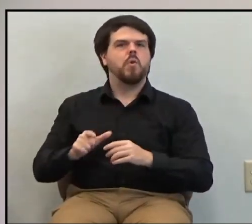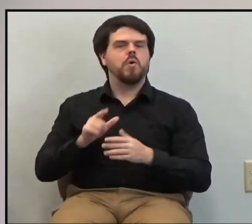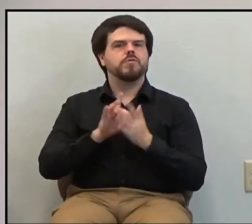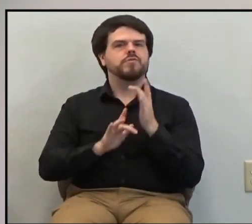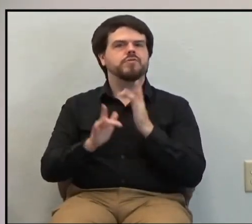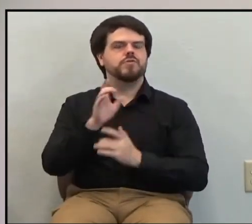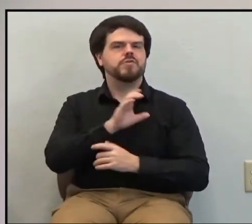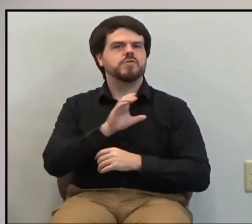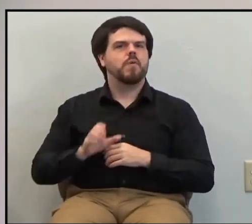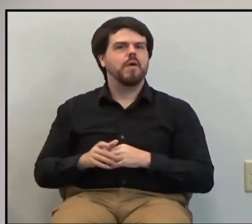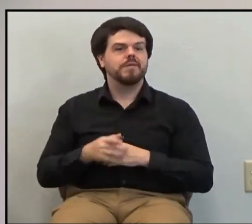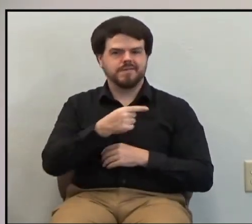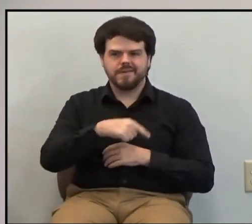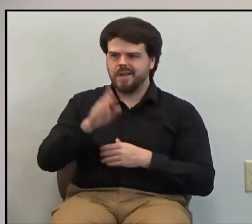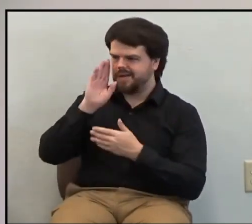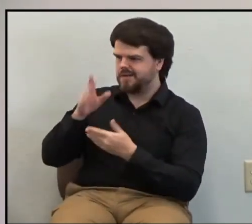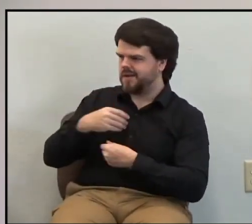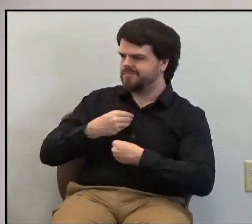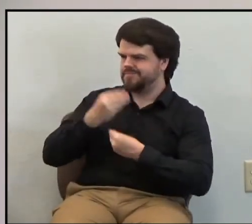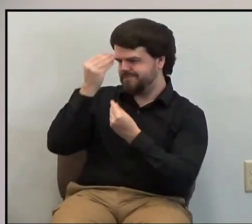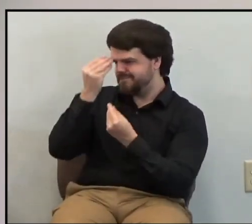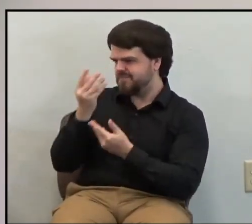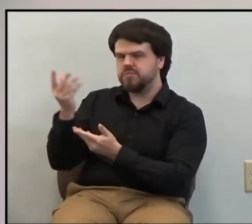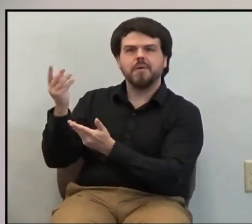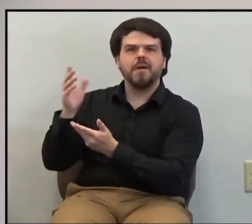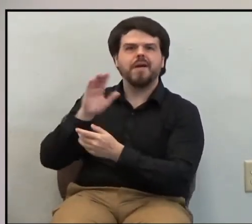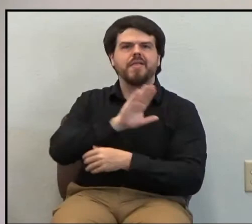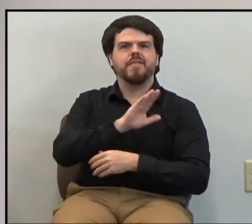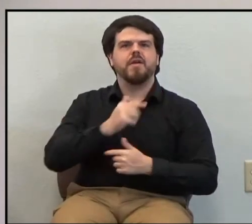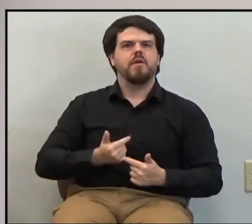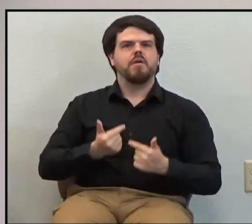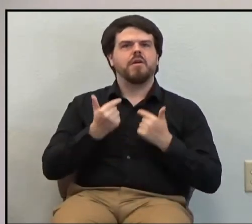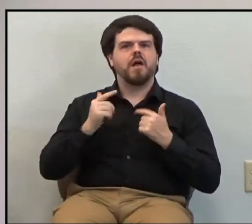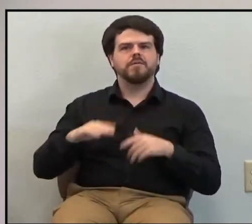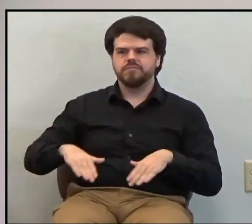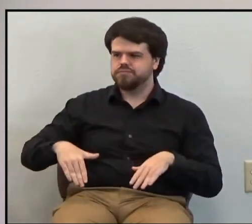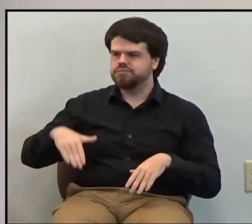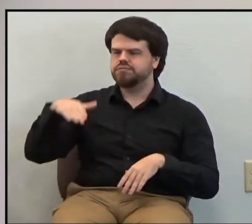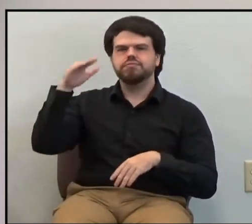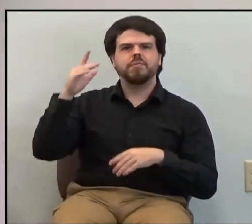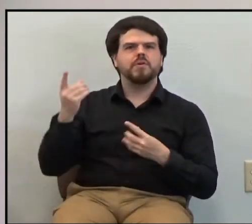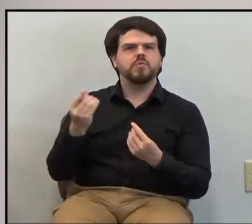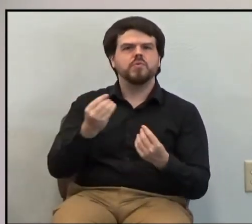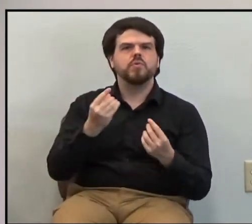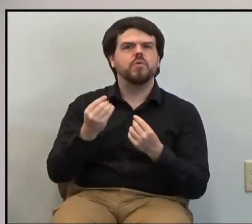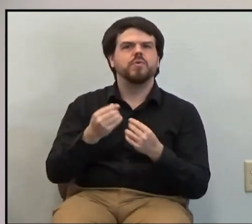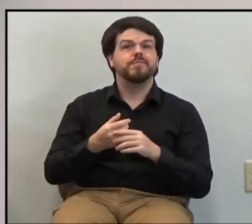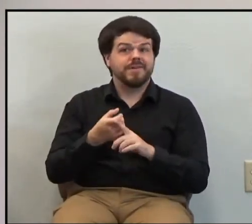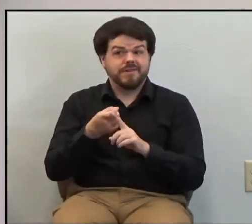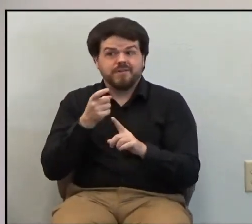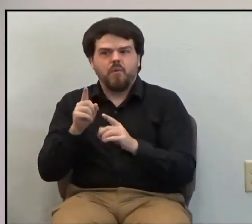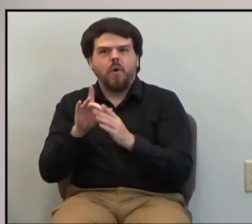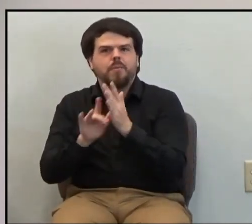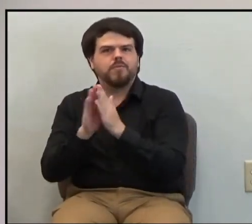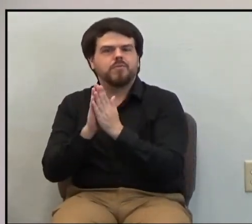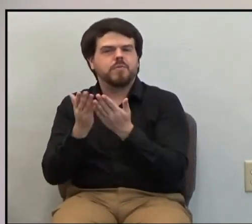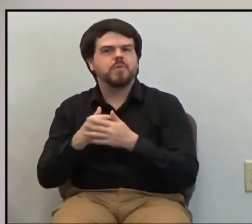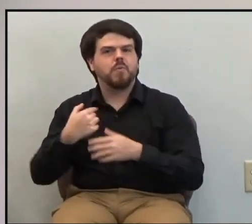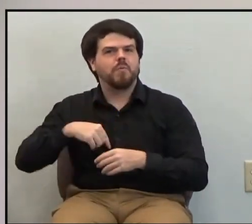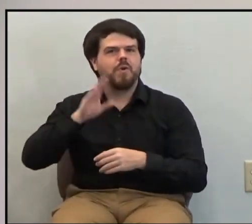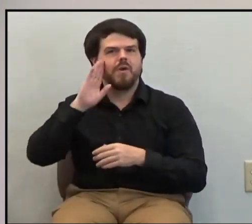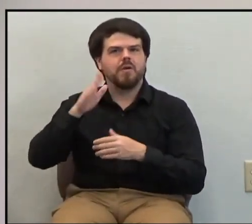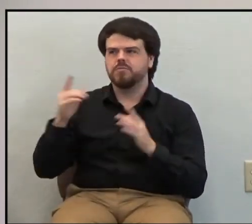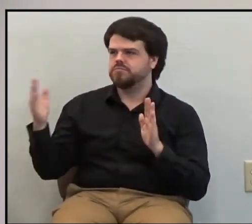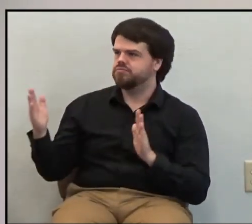to give an account for what they did in their bodies, whether good or bad. And that's a direct quote from Scripture. We will all stand before